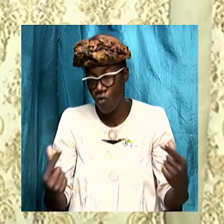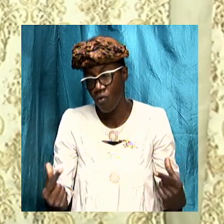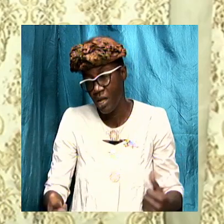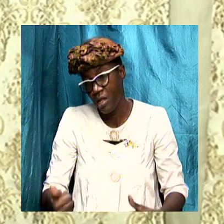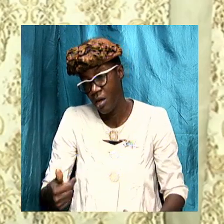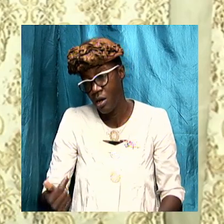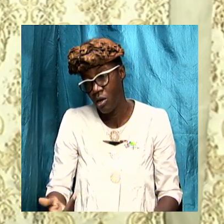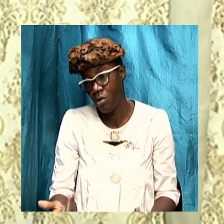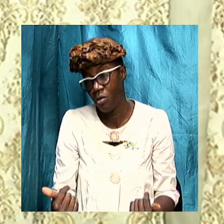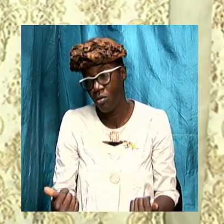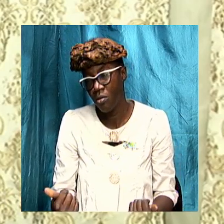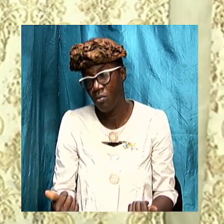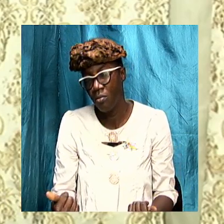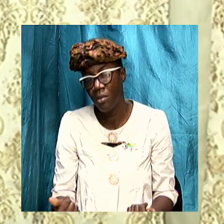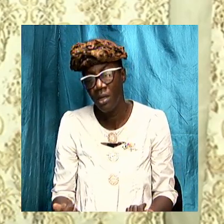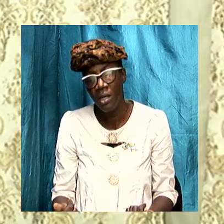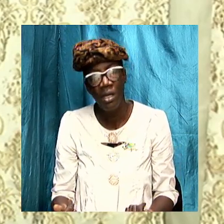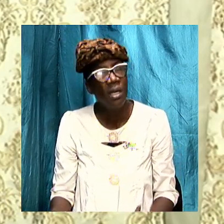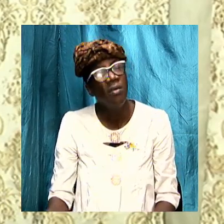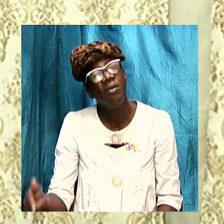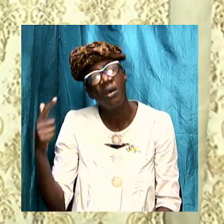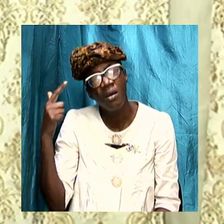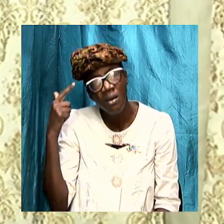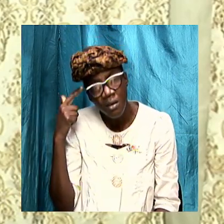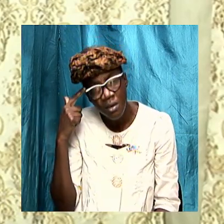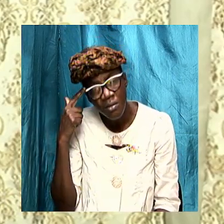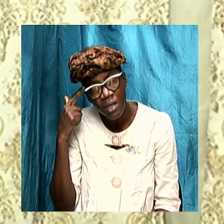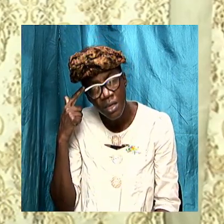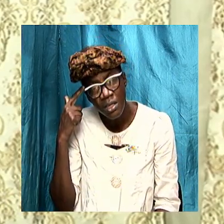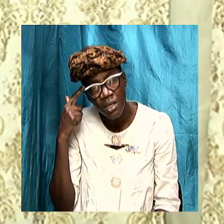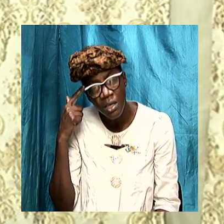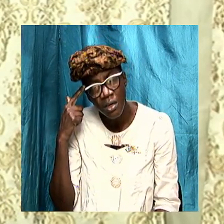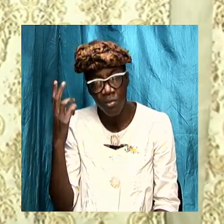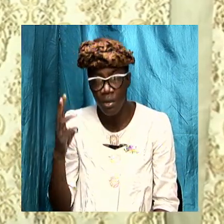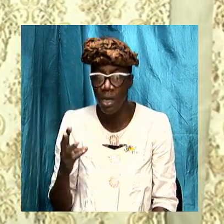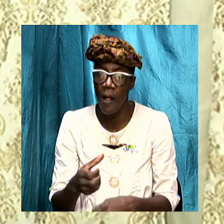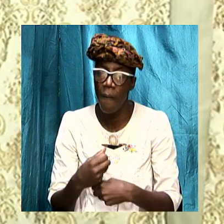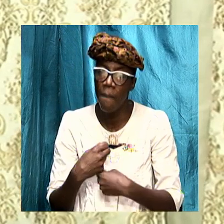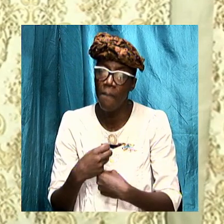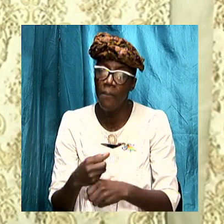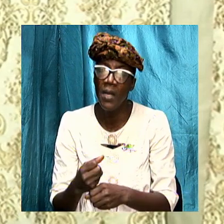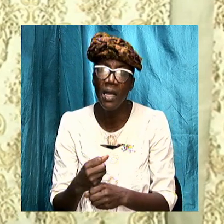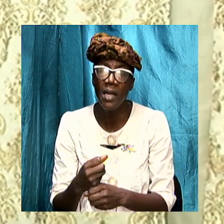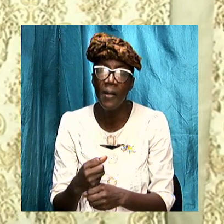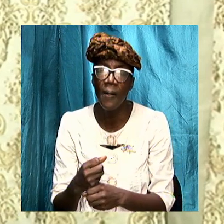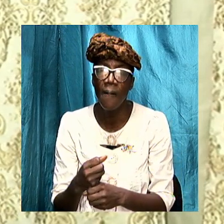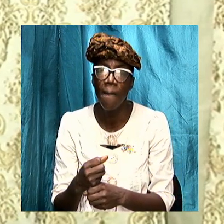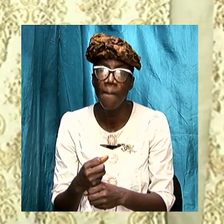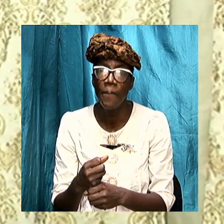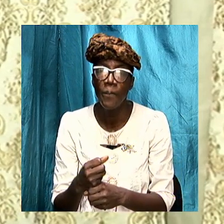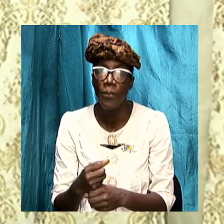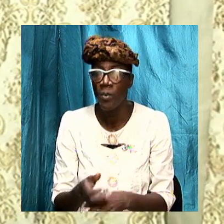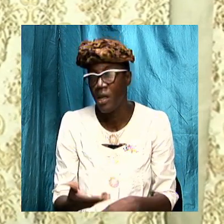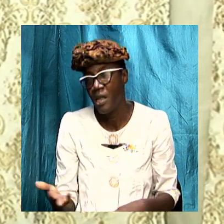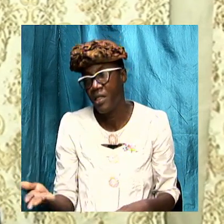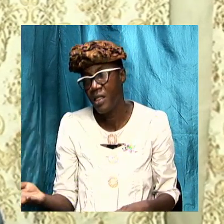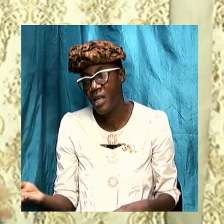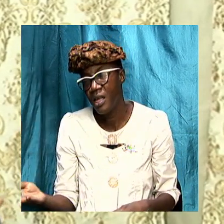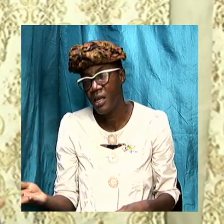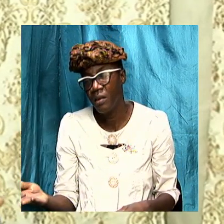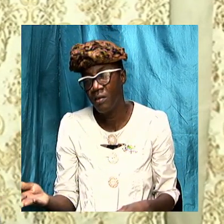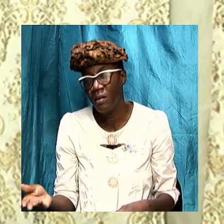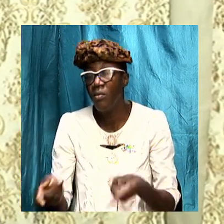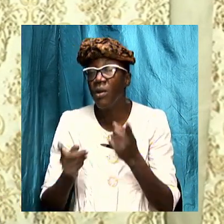the consideration that we will make and the things that we will